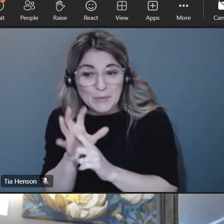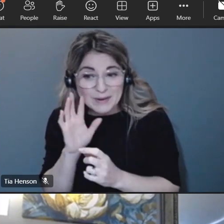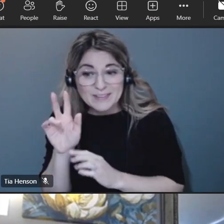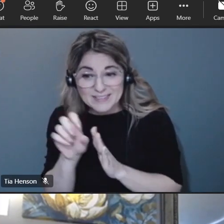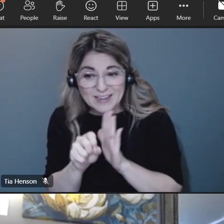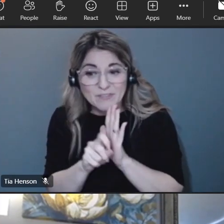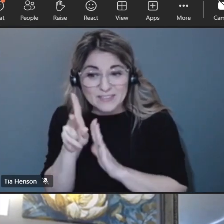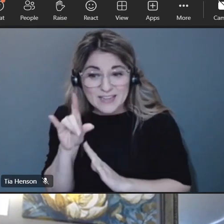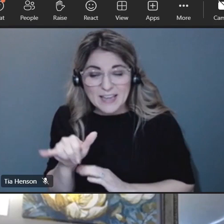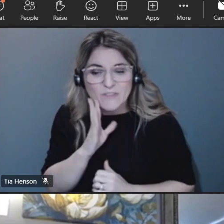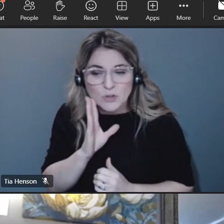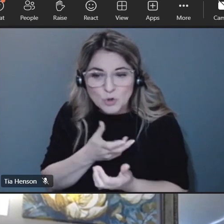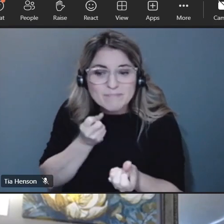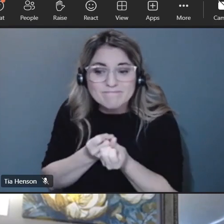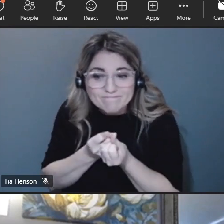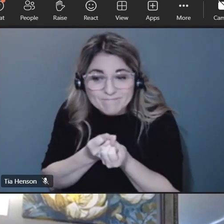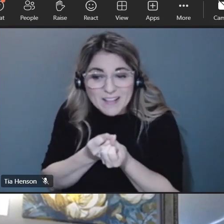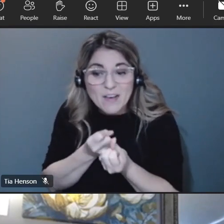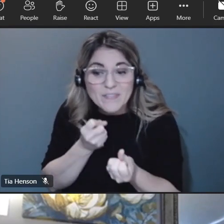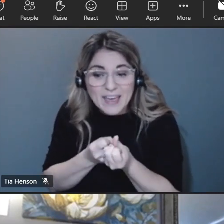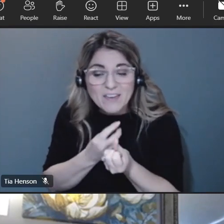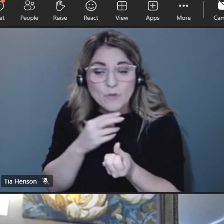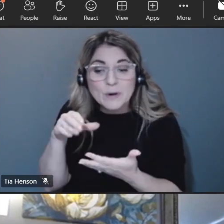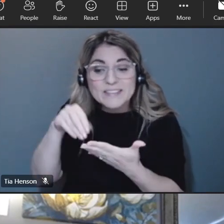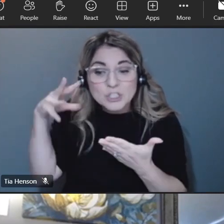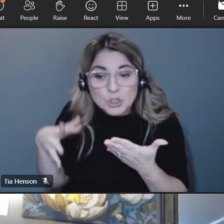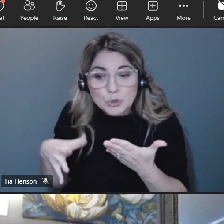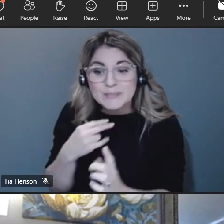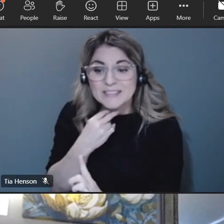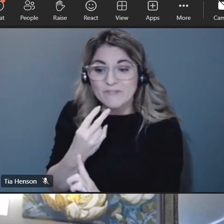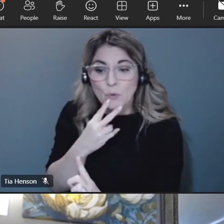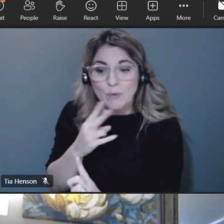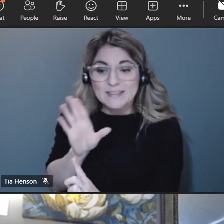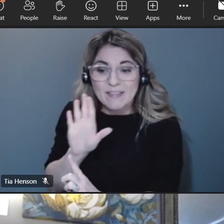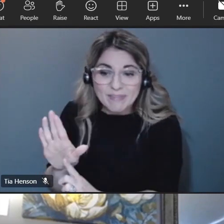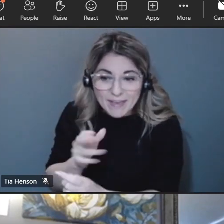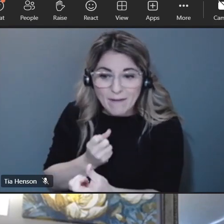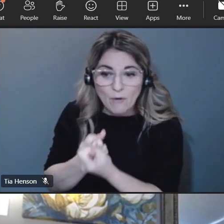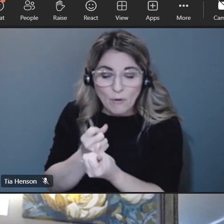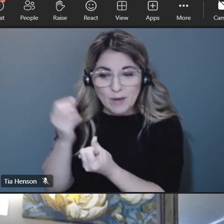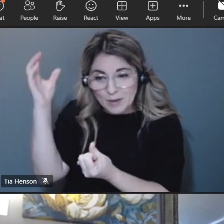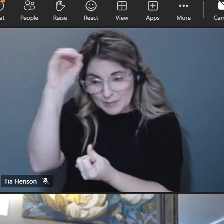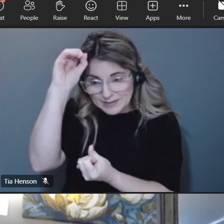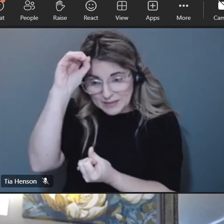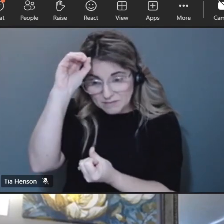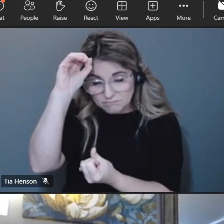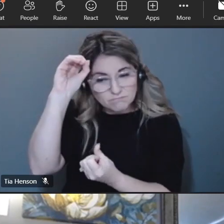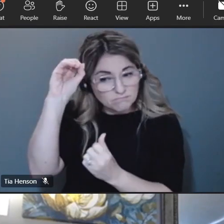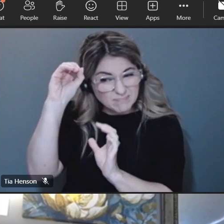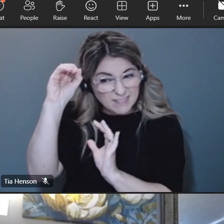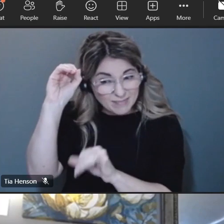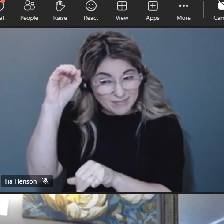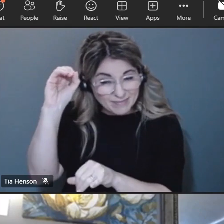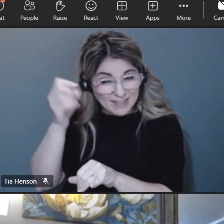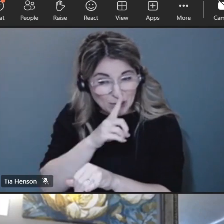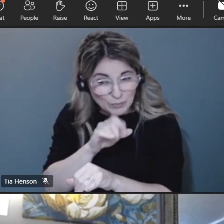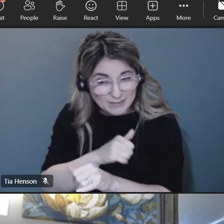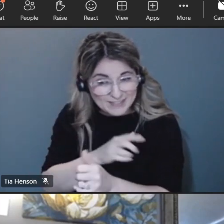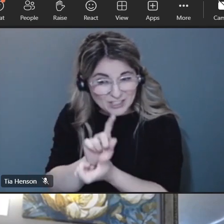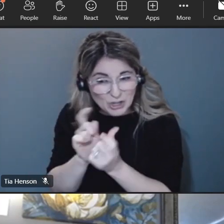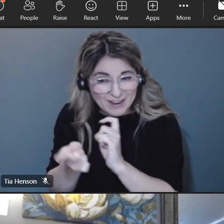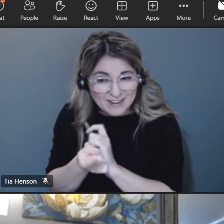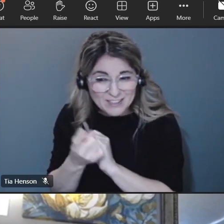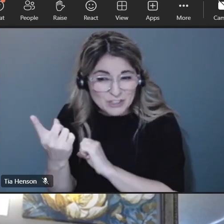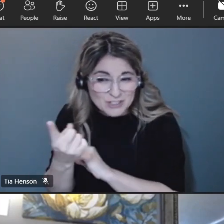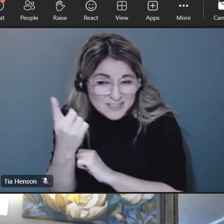at where student voice has been elevated has that actually brought about any particular proposed changes